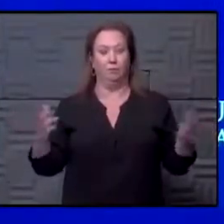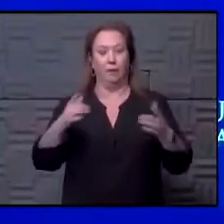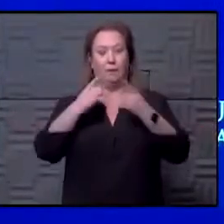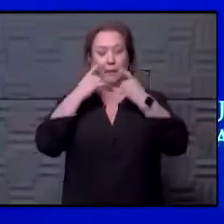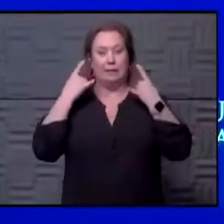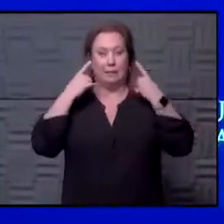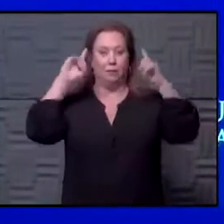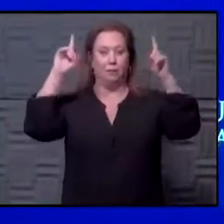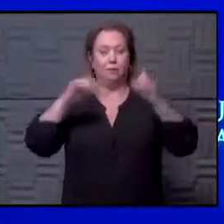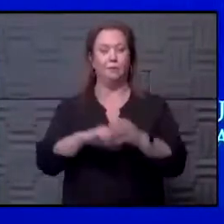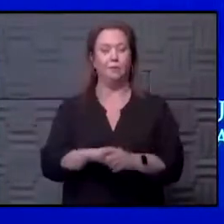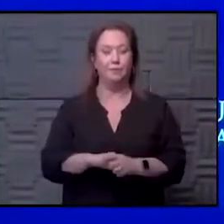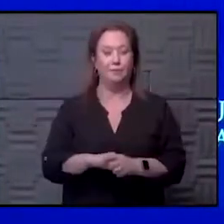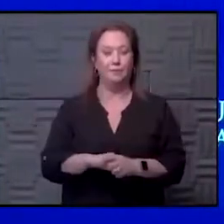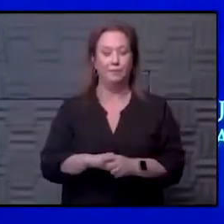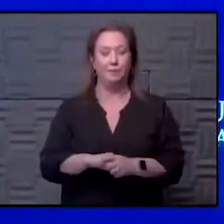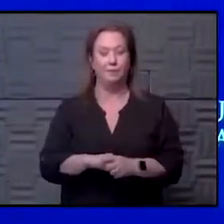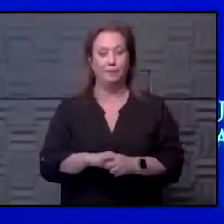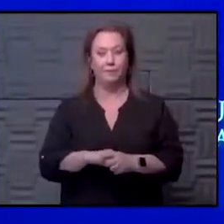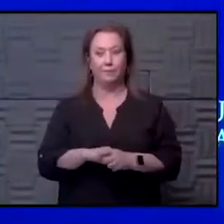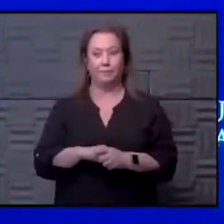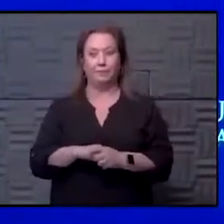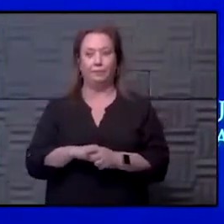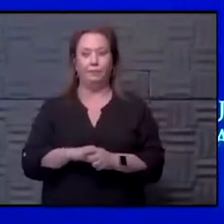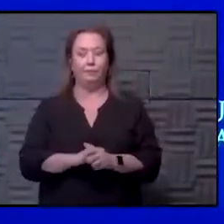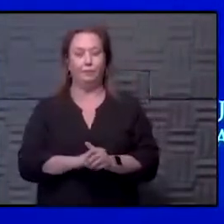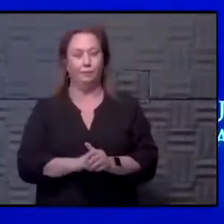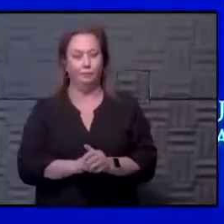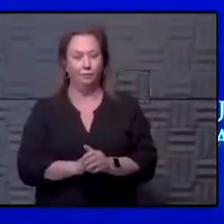Masking works. That's right. Yeah. So other questions?